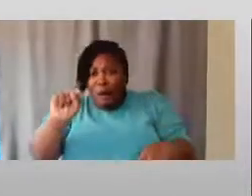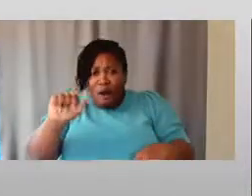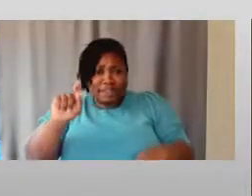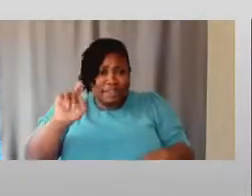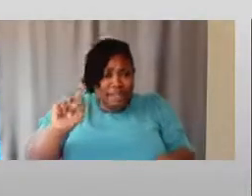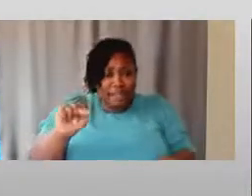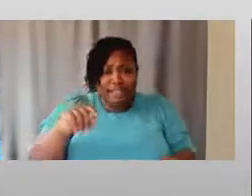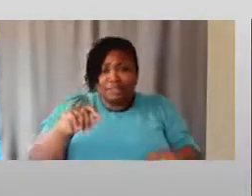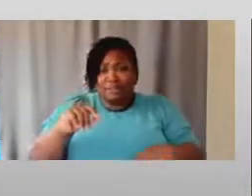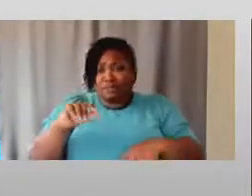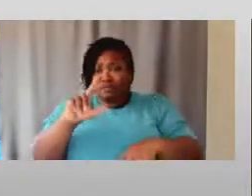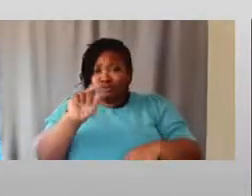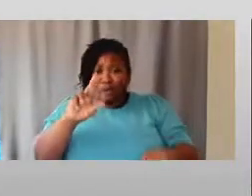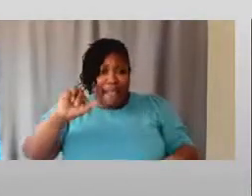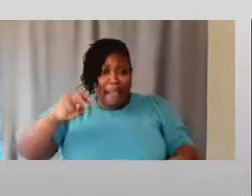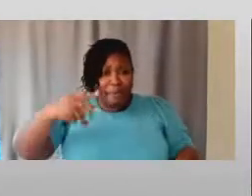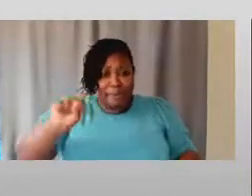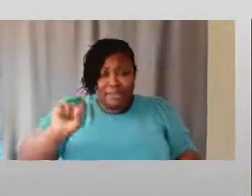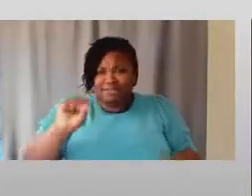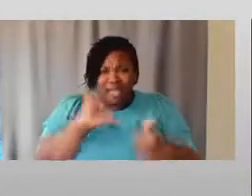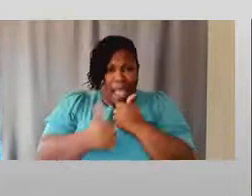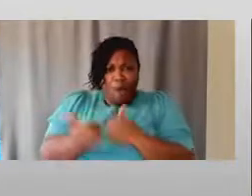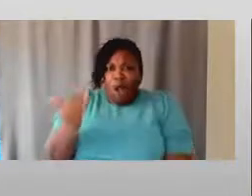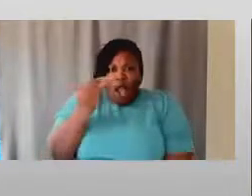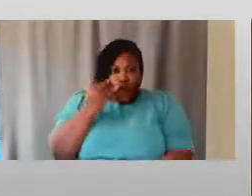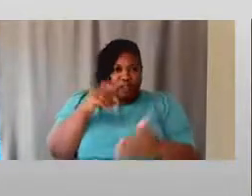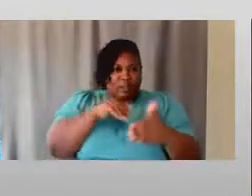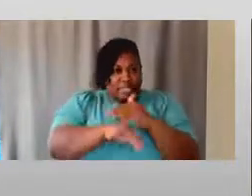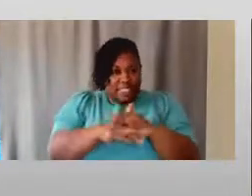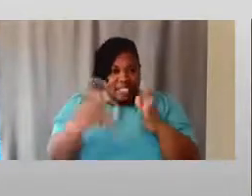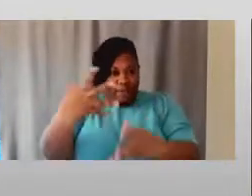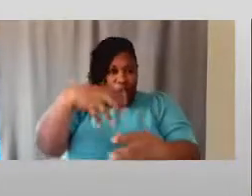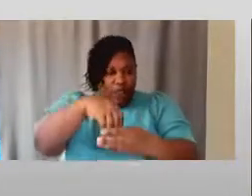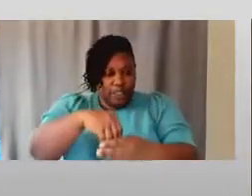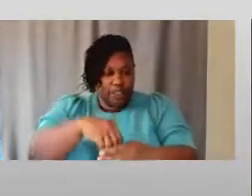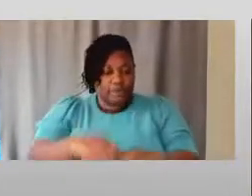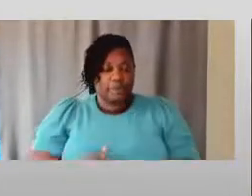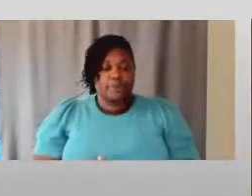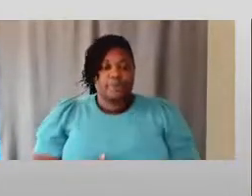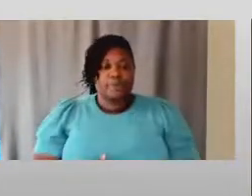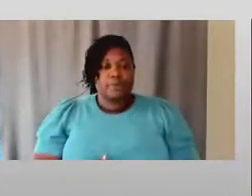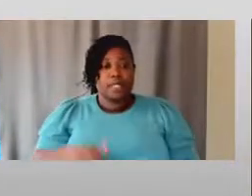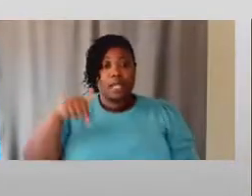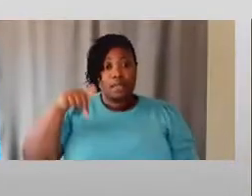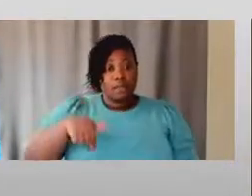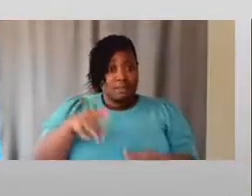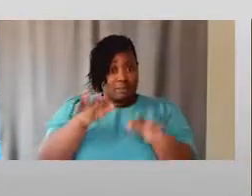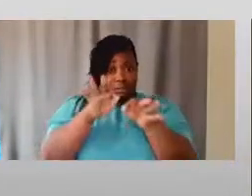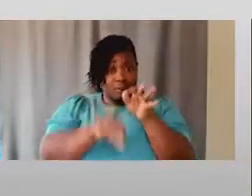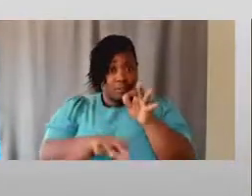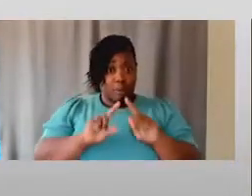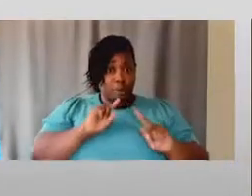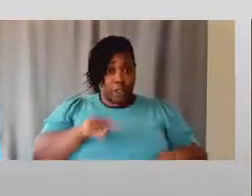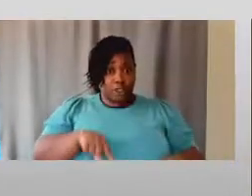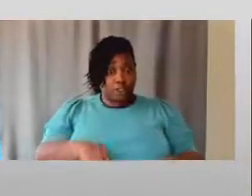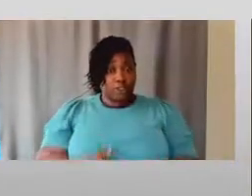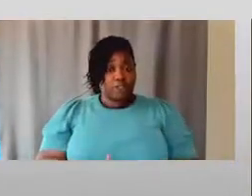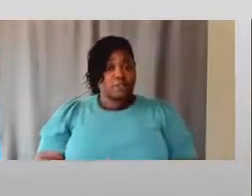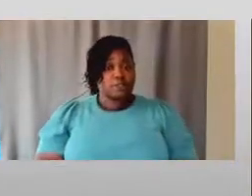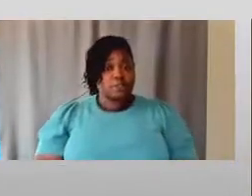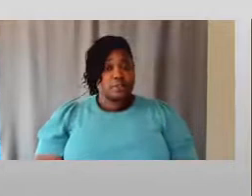ramps. And how am I ever going to know how to then be accessible and inclusive? And this is the most simple answer is I say,